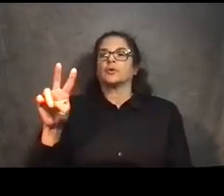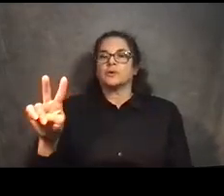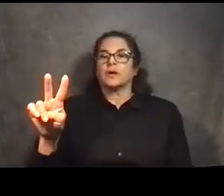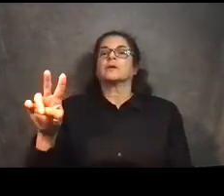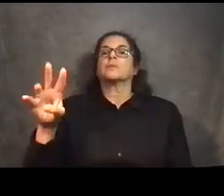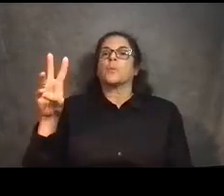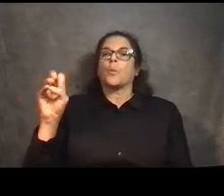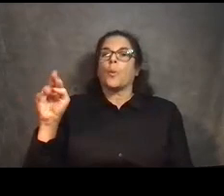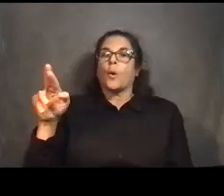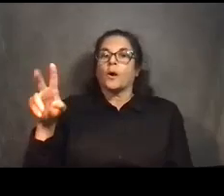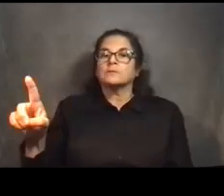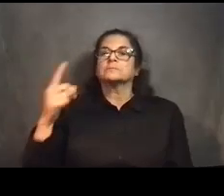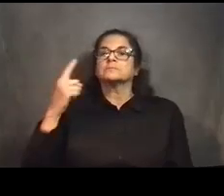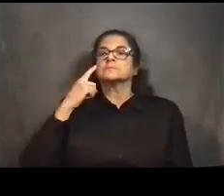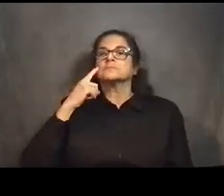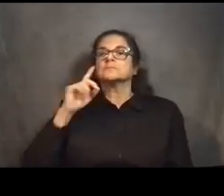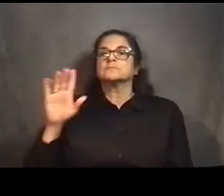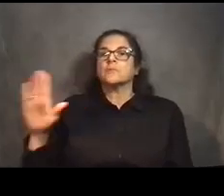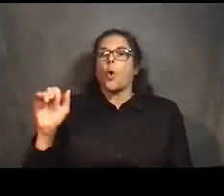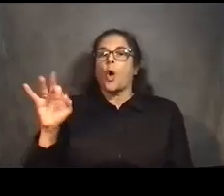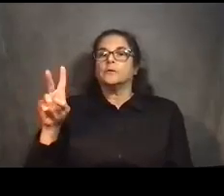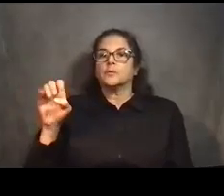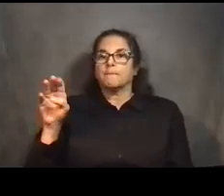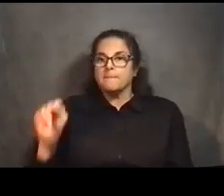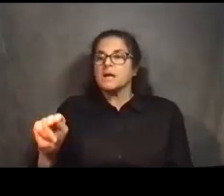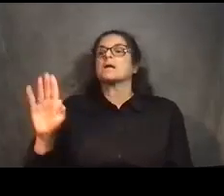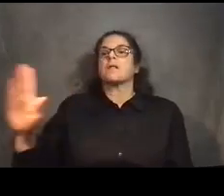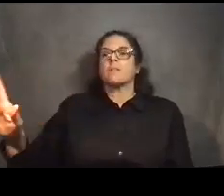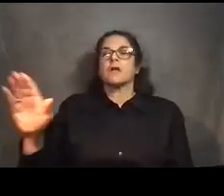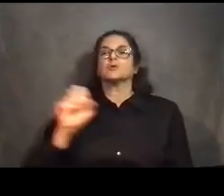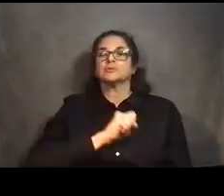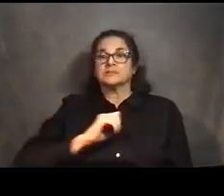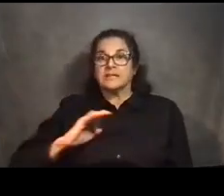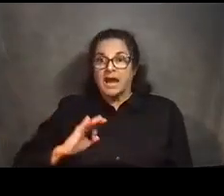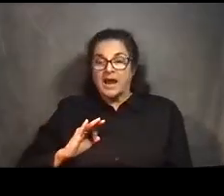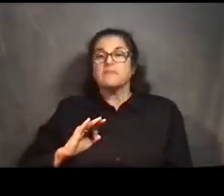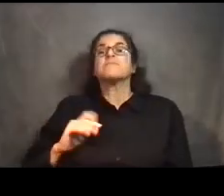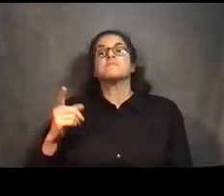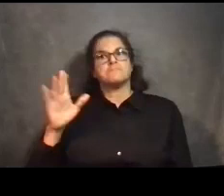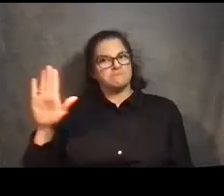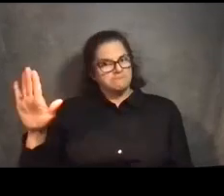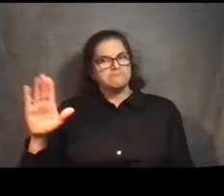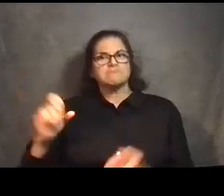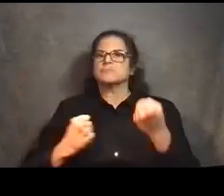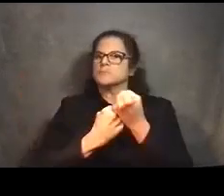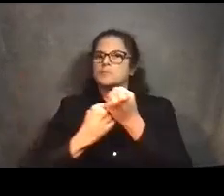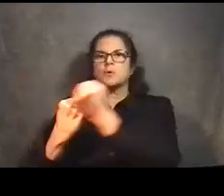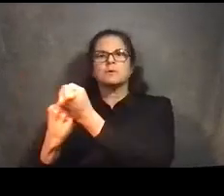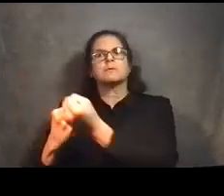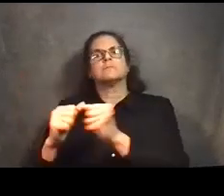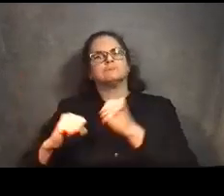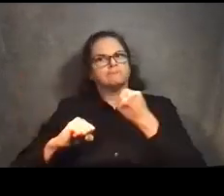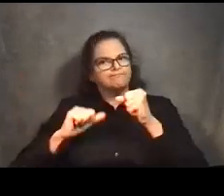for their contributions and continued support of the RPM Project. I would like to also thank